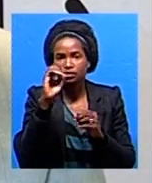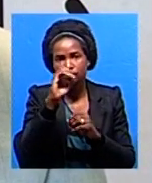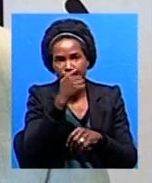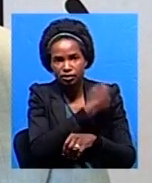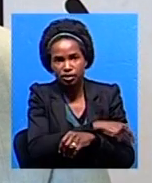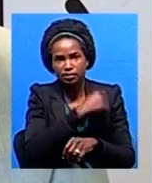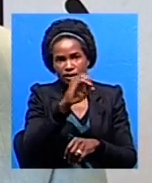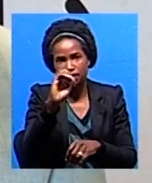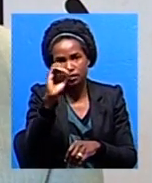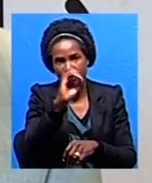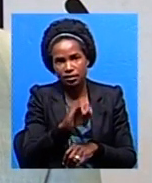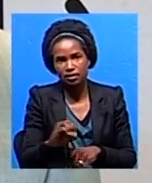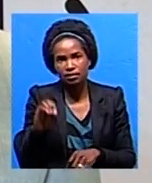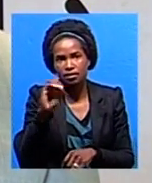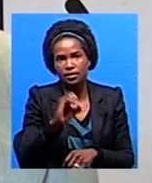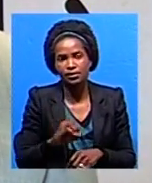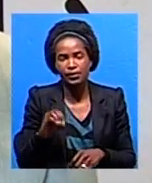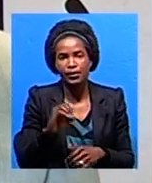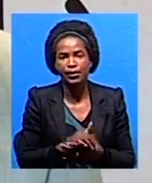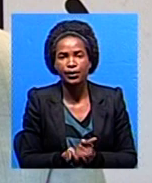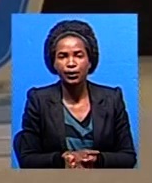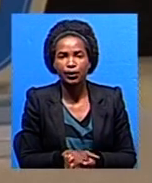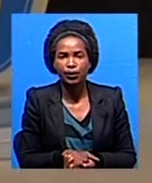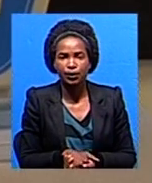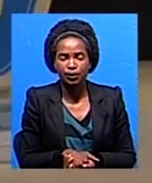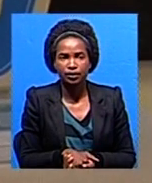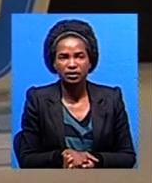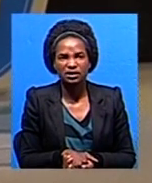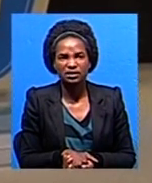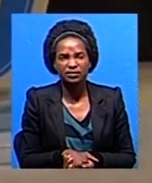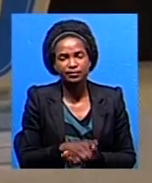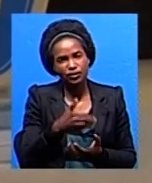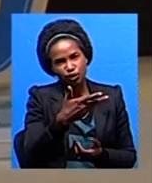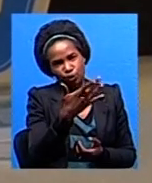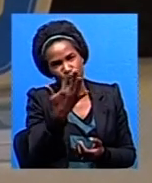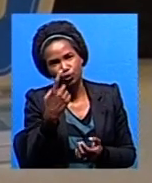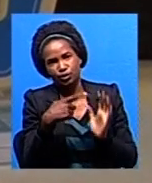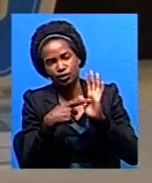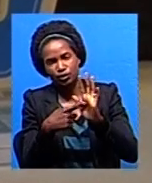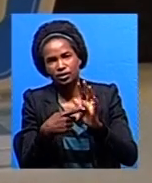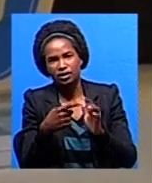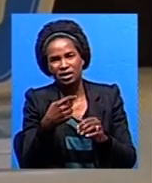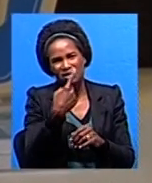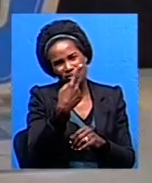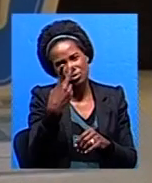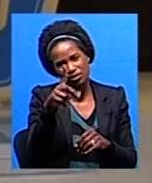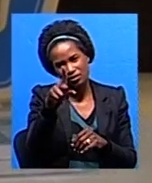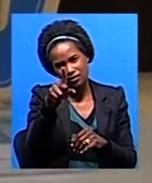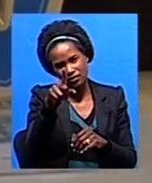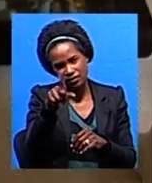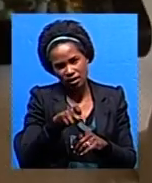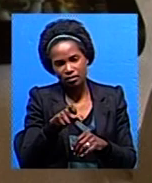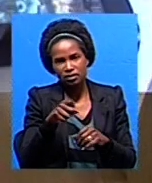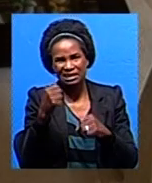or proper equipment. Statistics show that every year about 12,000 road accidents